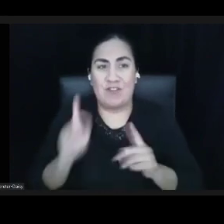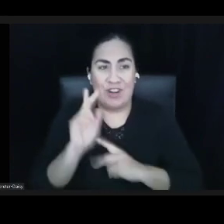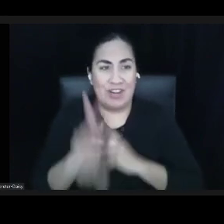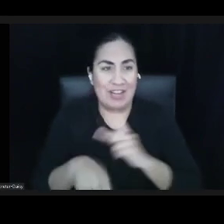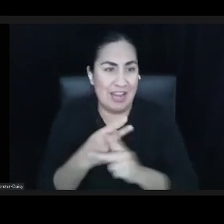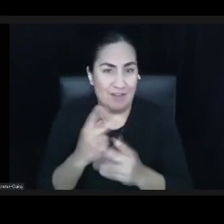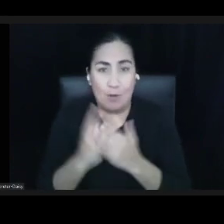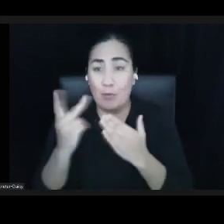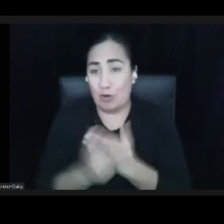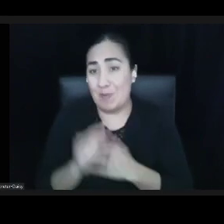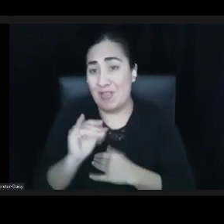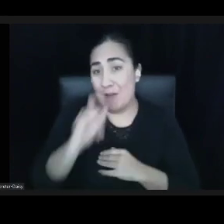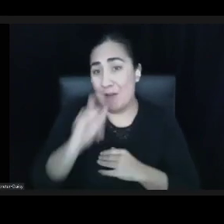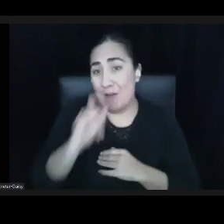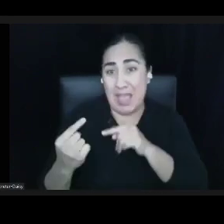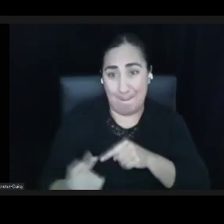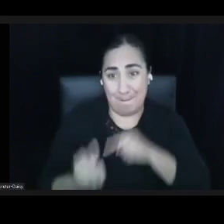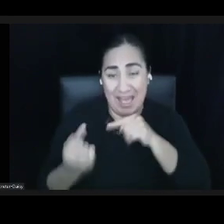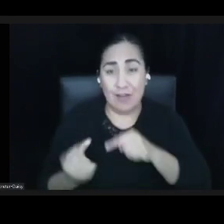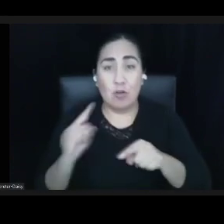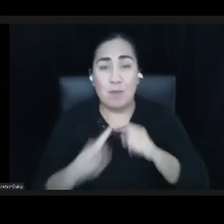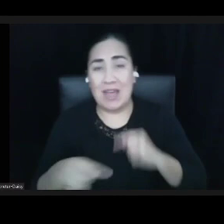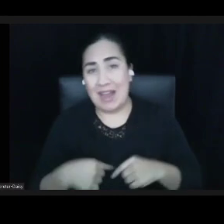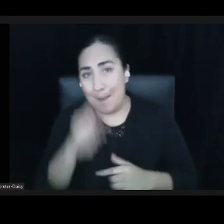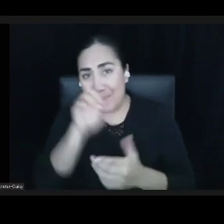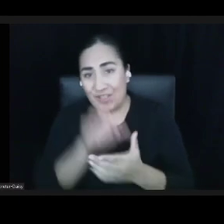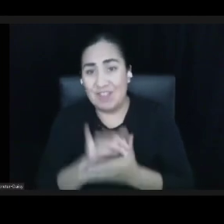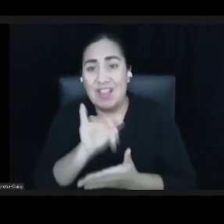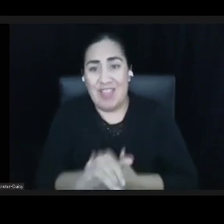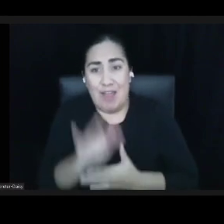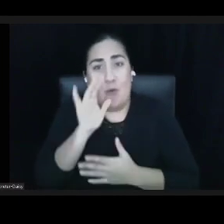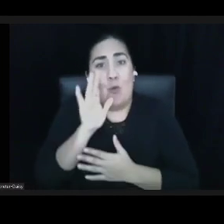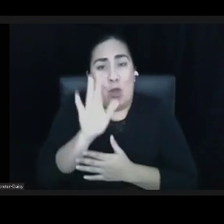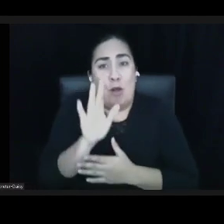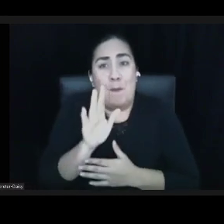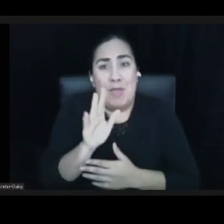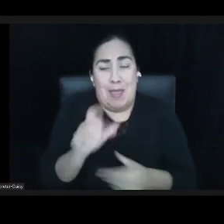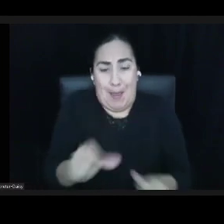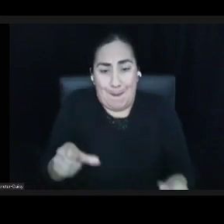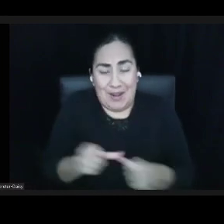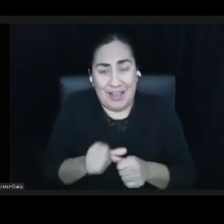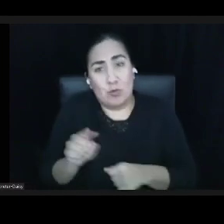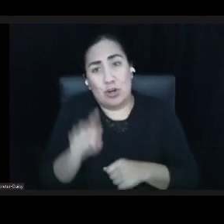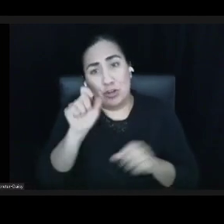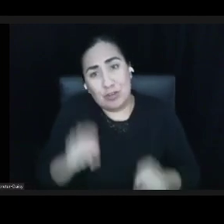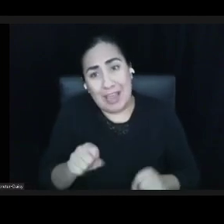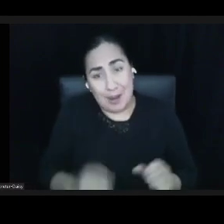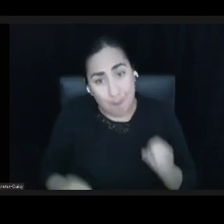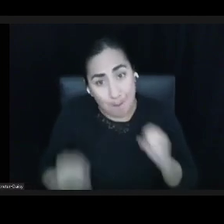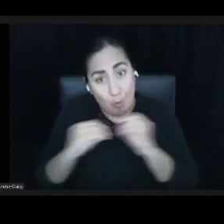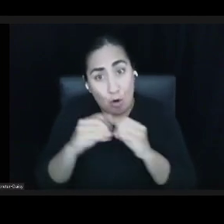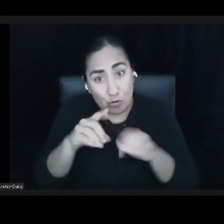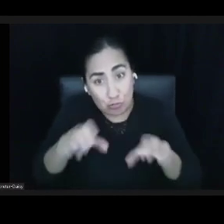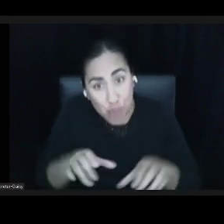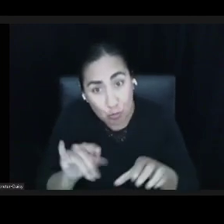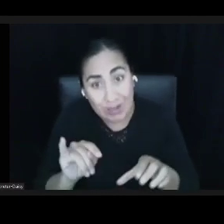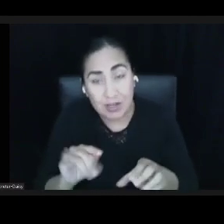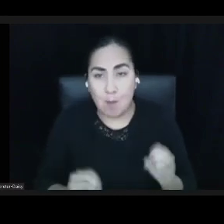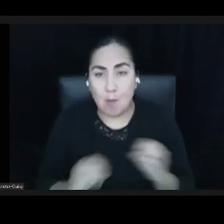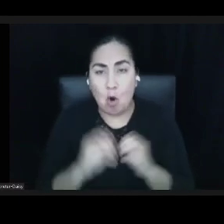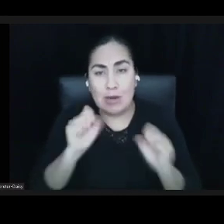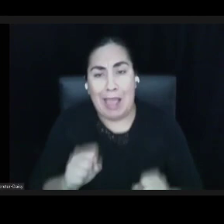But I think that that would be space where you'd have, the more you could do it, the more you learn about it, these are these kind of practical,